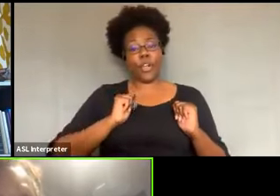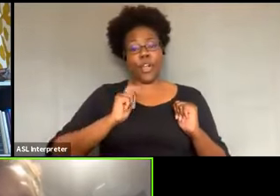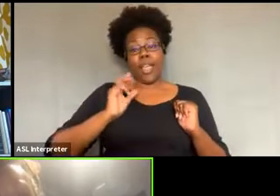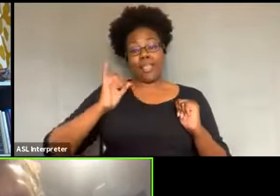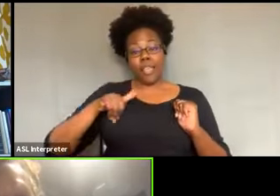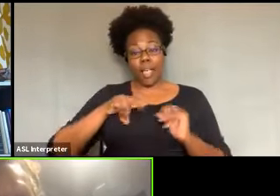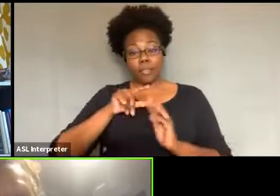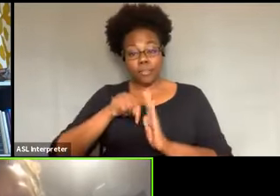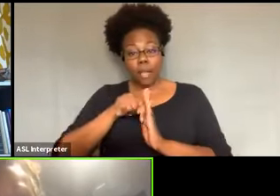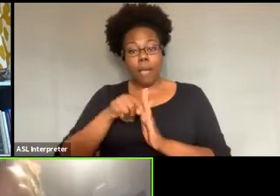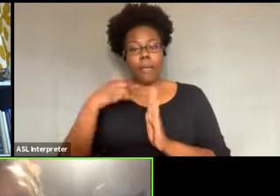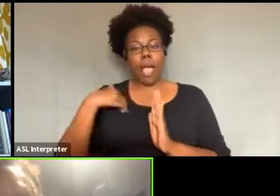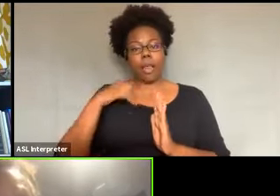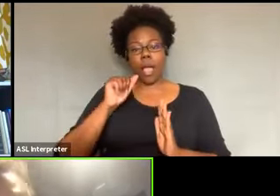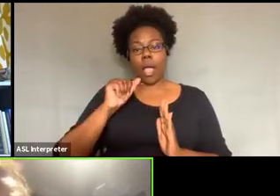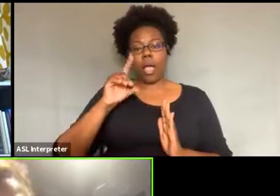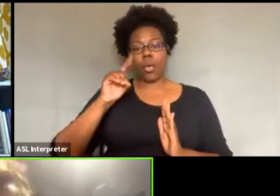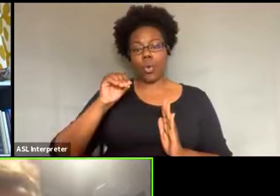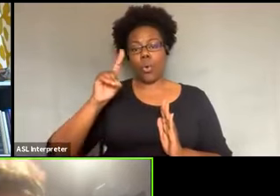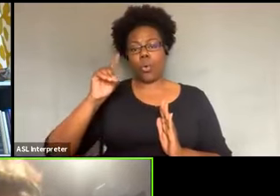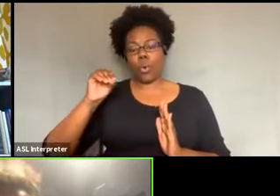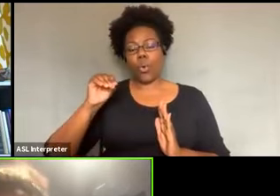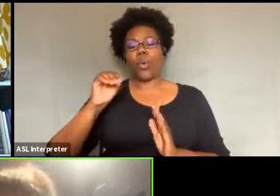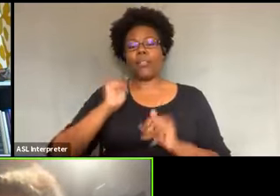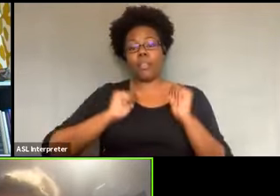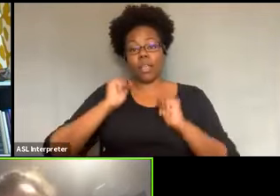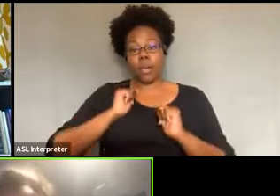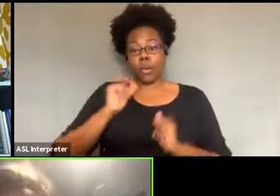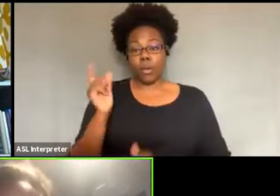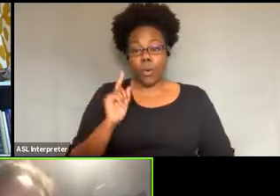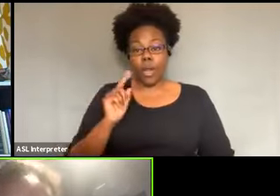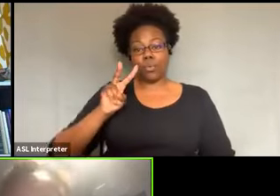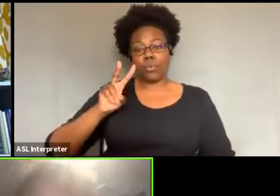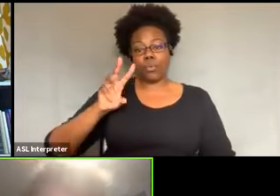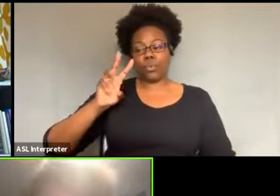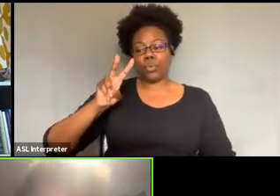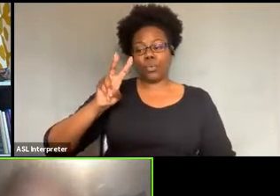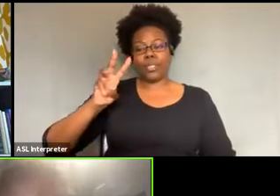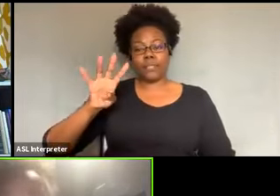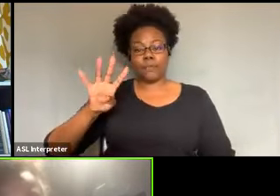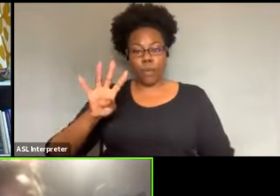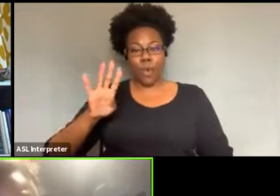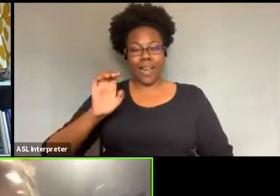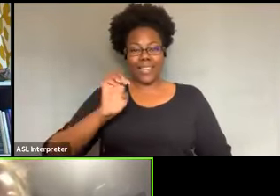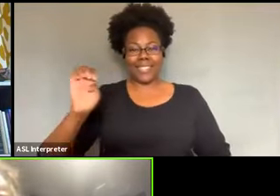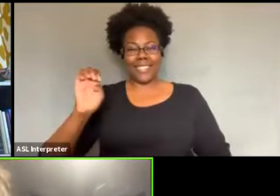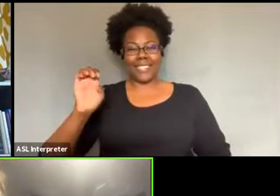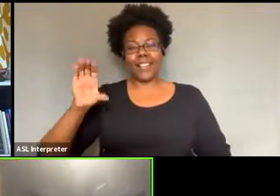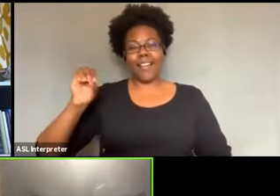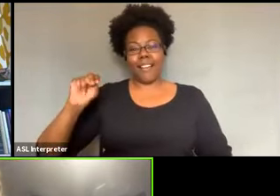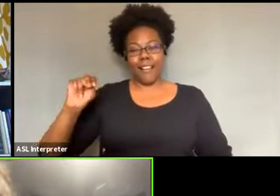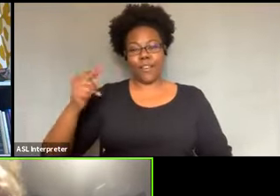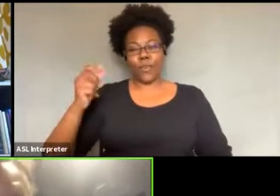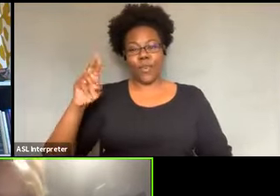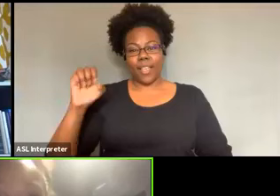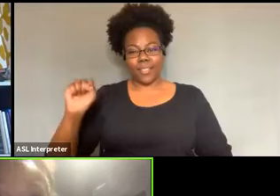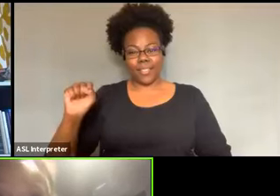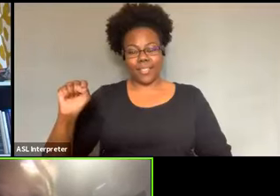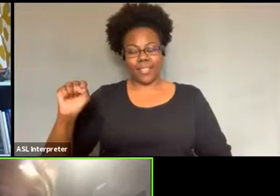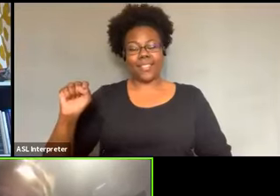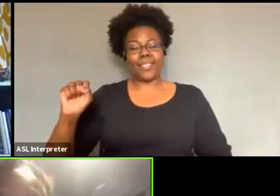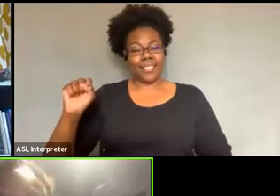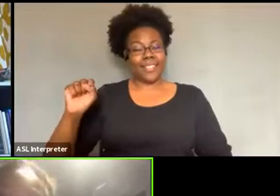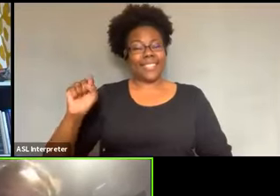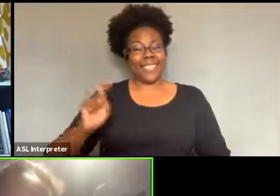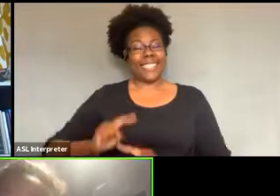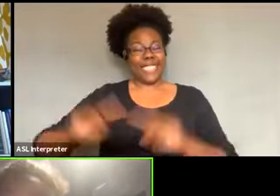located at 264 East Congress. Very different atmosphere than it is now in downtown Tucson.